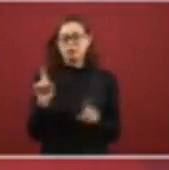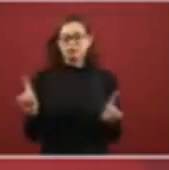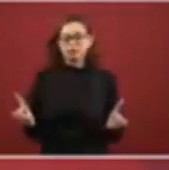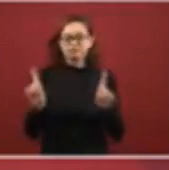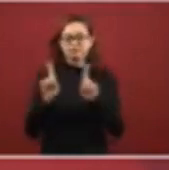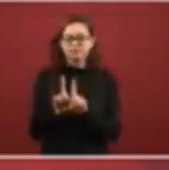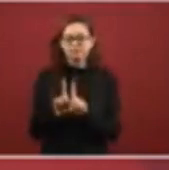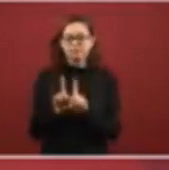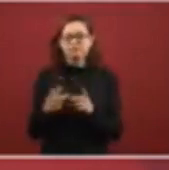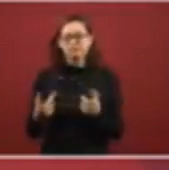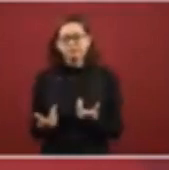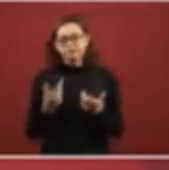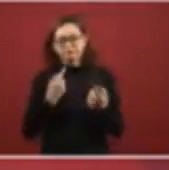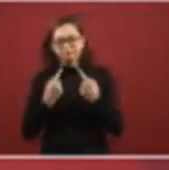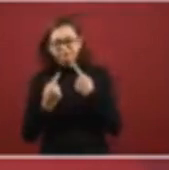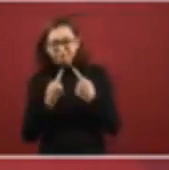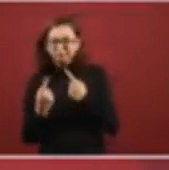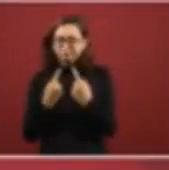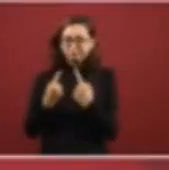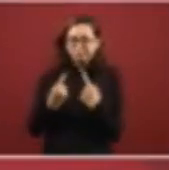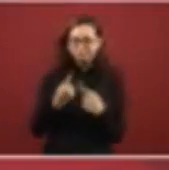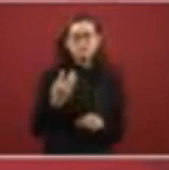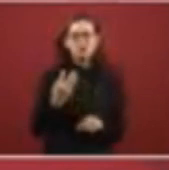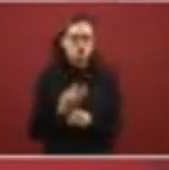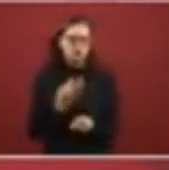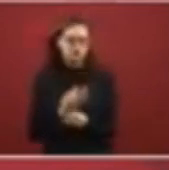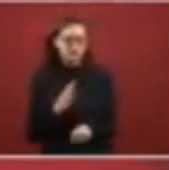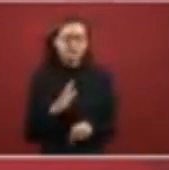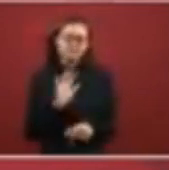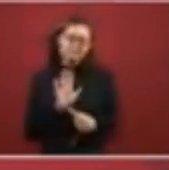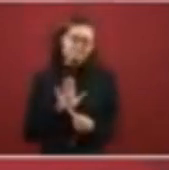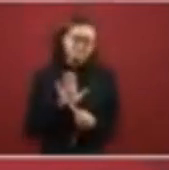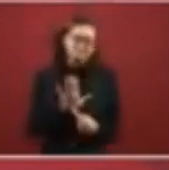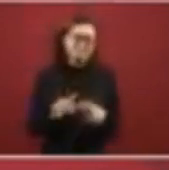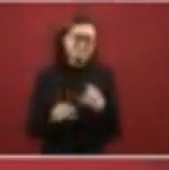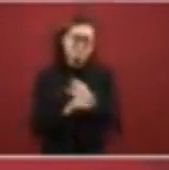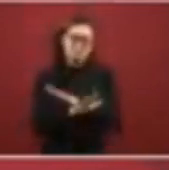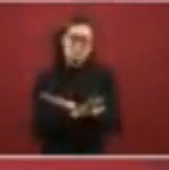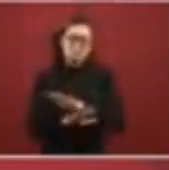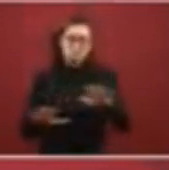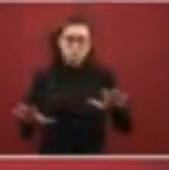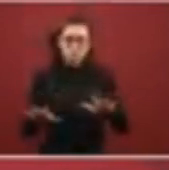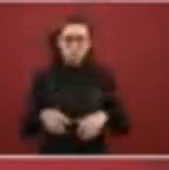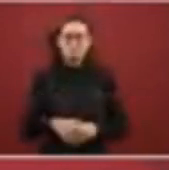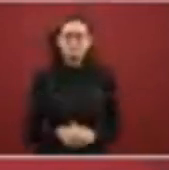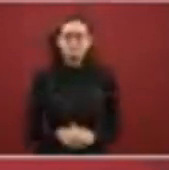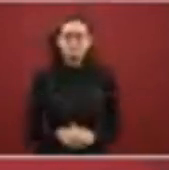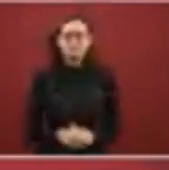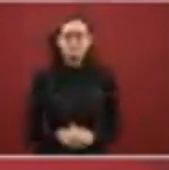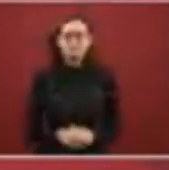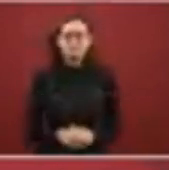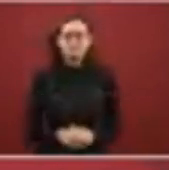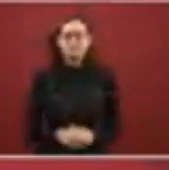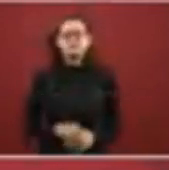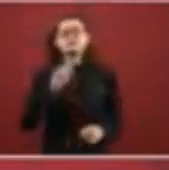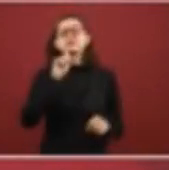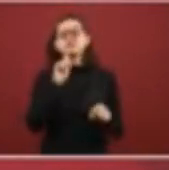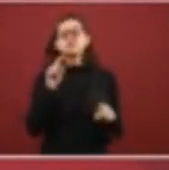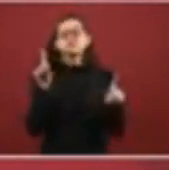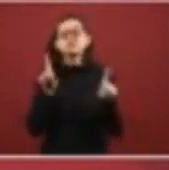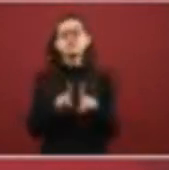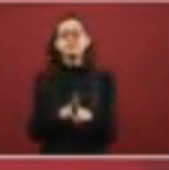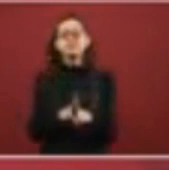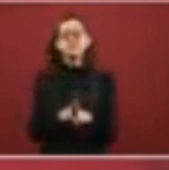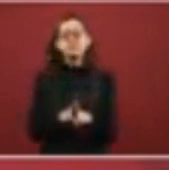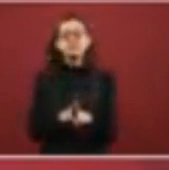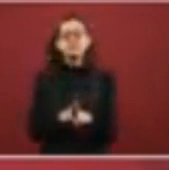Marcello Ebrard will be informing you regarding this matter and